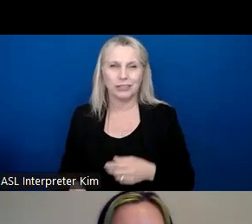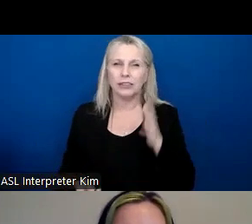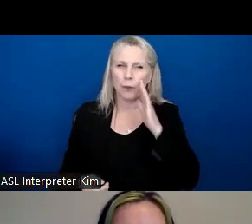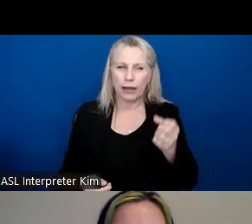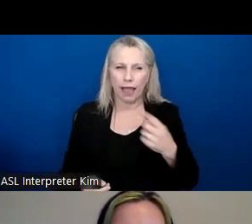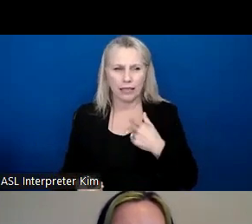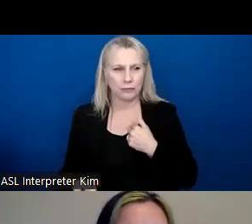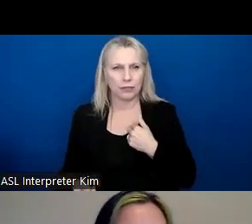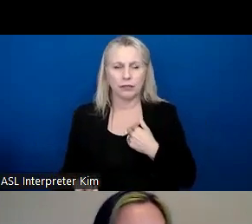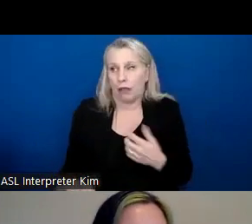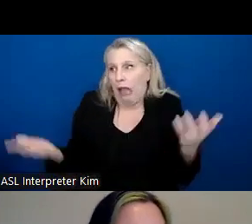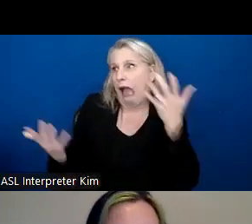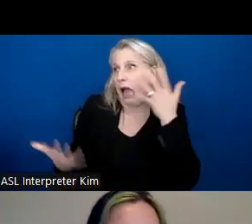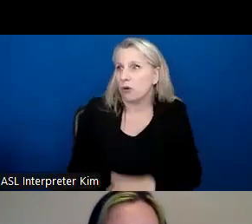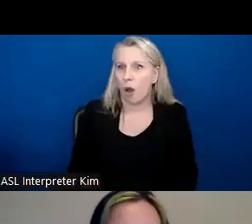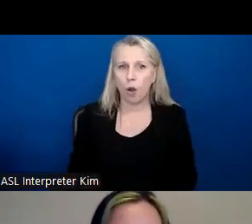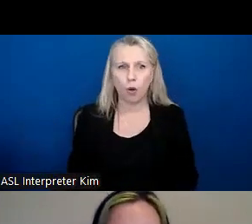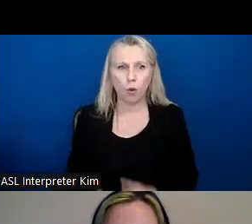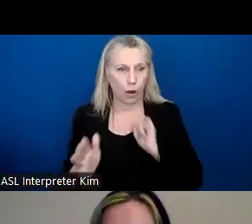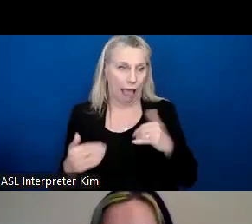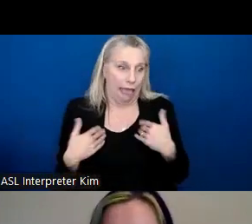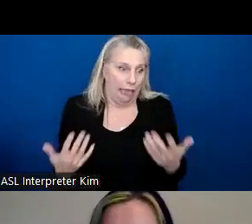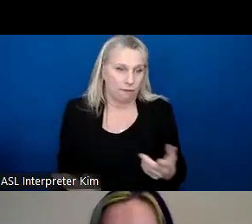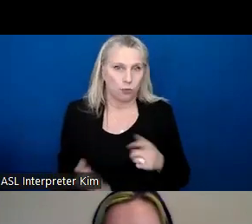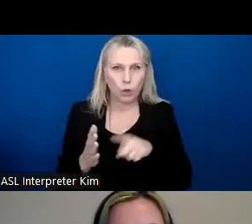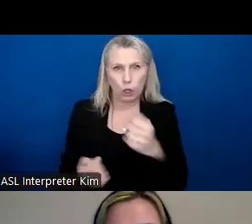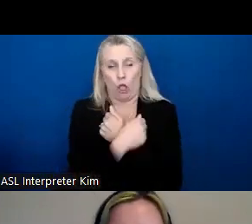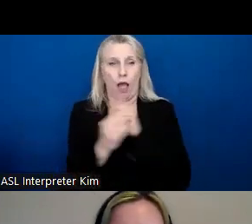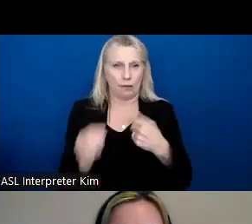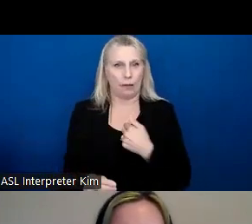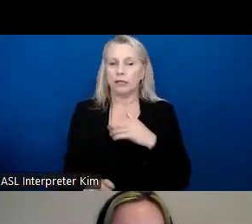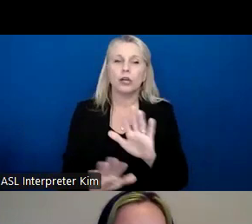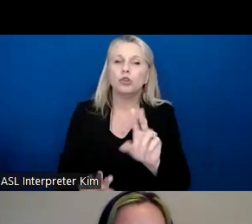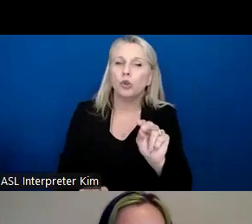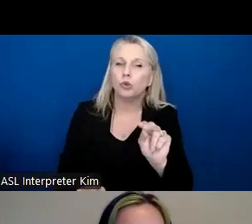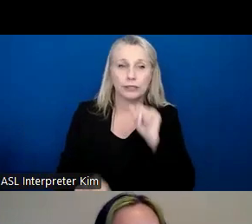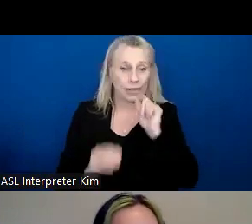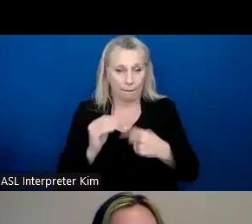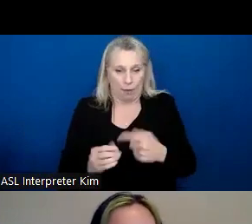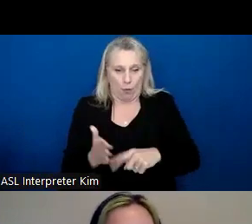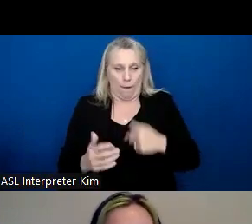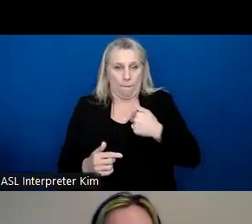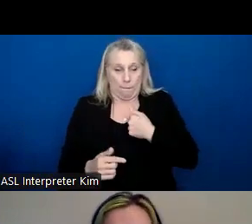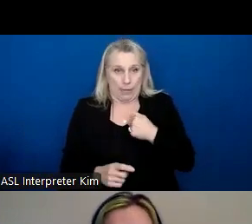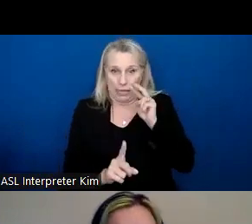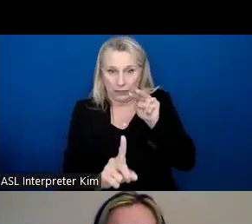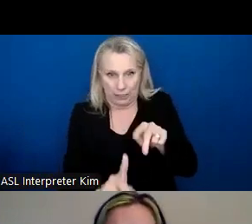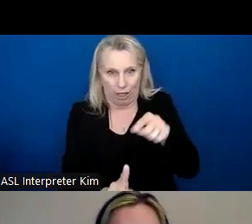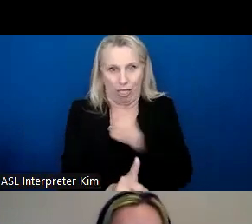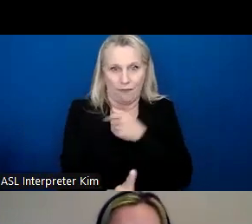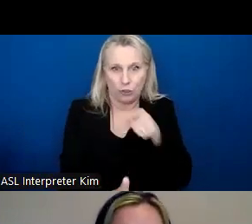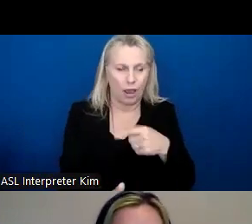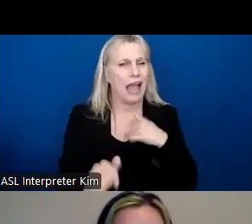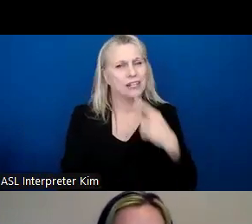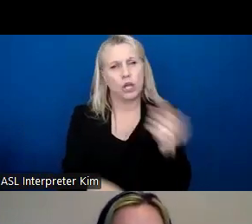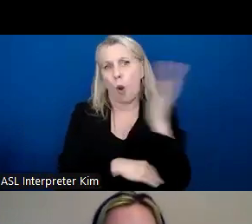I don't know, what do I have? Like, what do you love about me? I'm like, no, this isn't about what other people love about you. I could tell you what